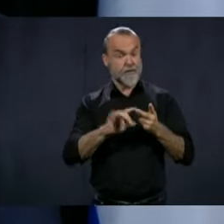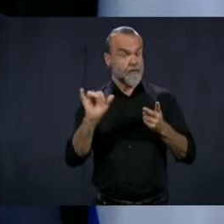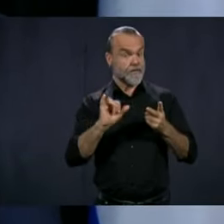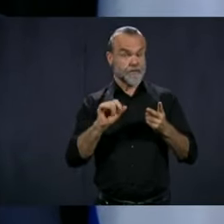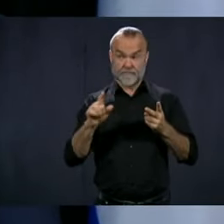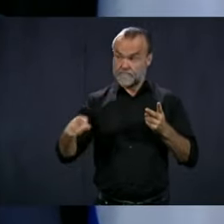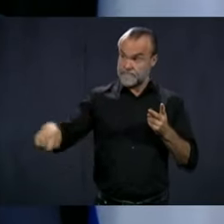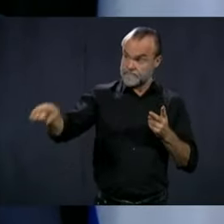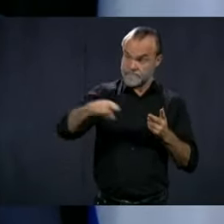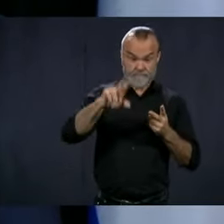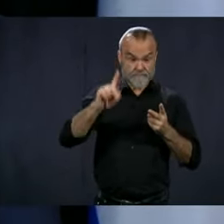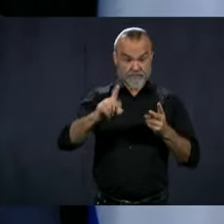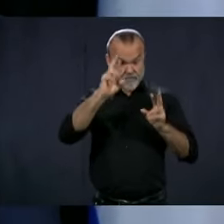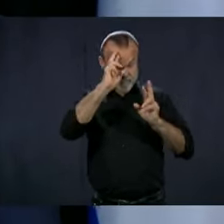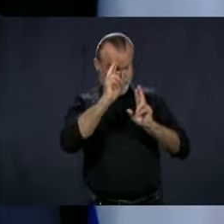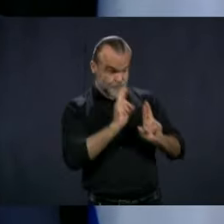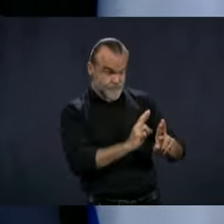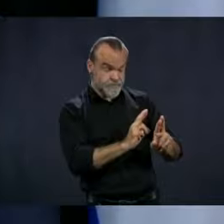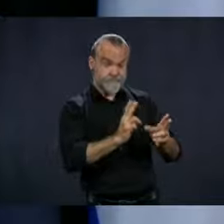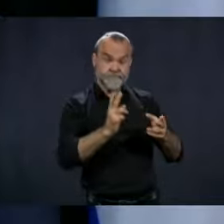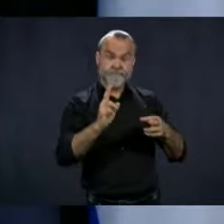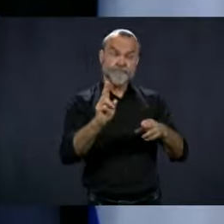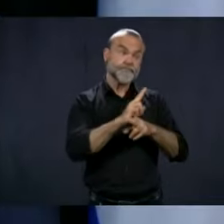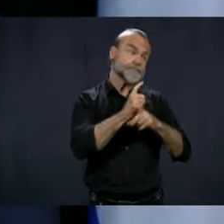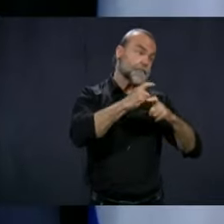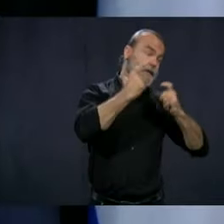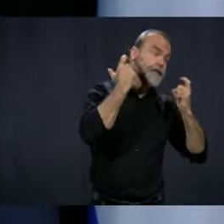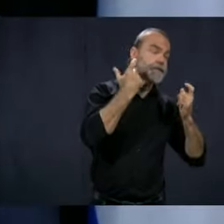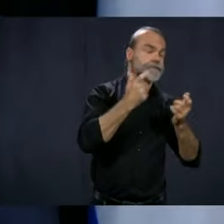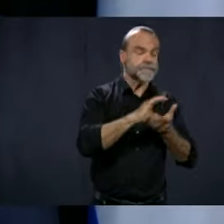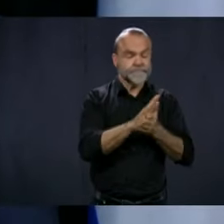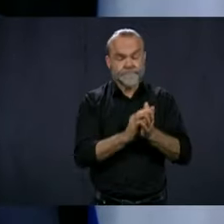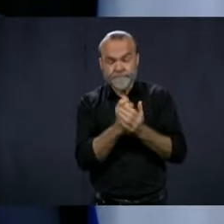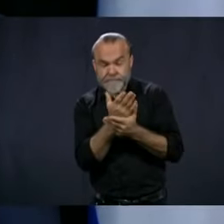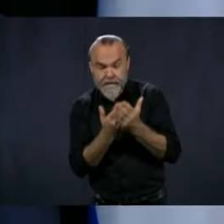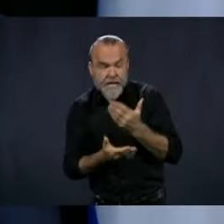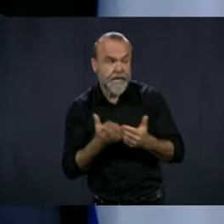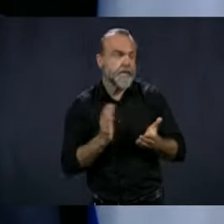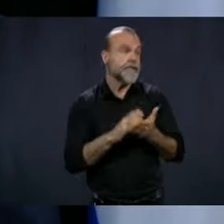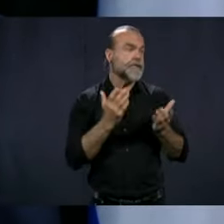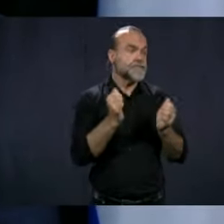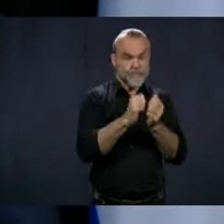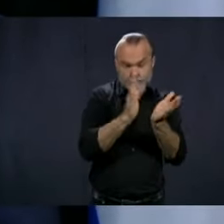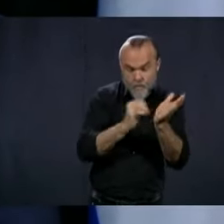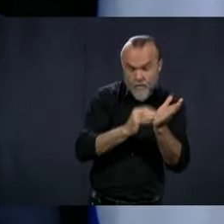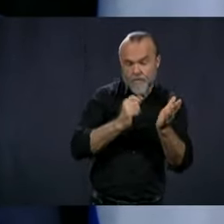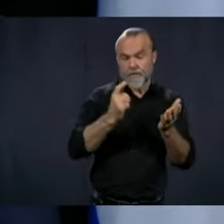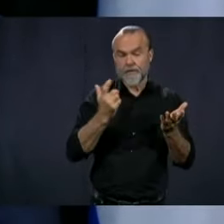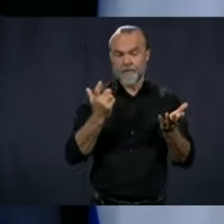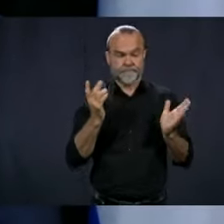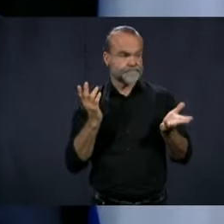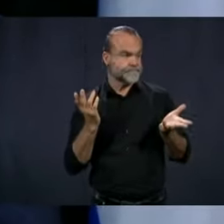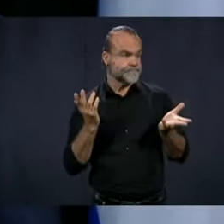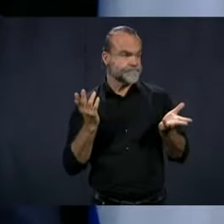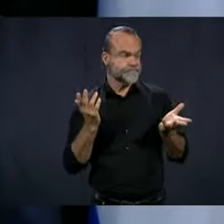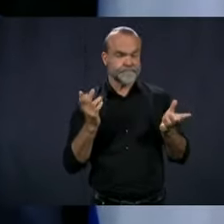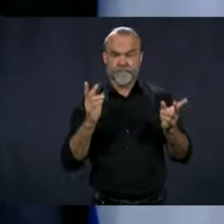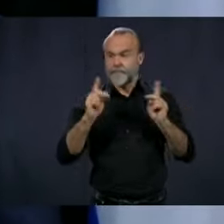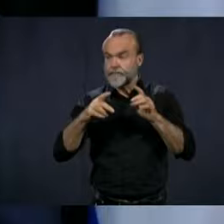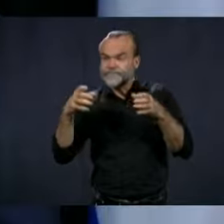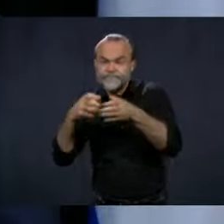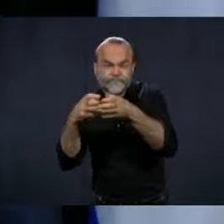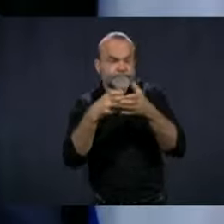distanciation using MACS and hygiene and also the people getting together,